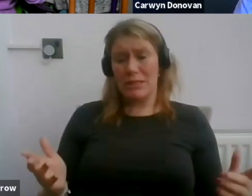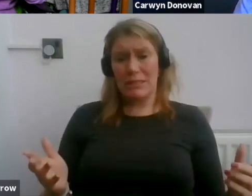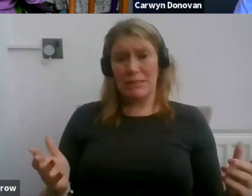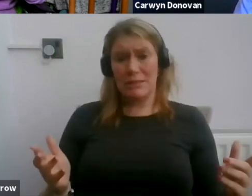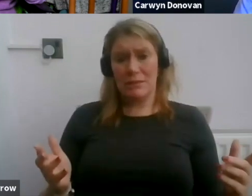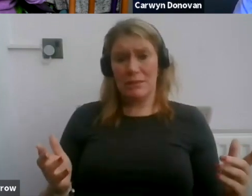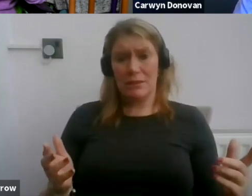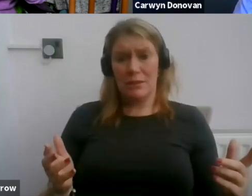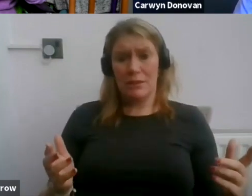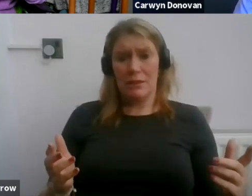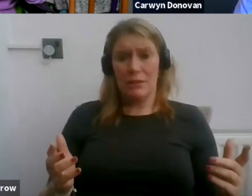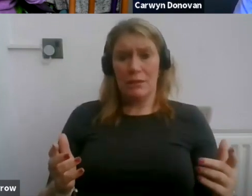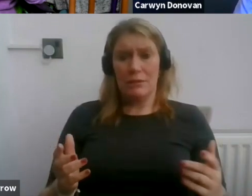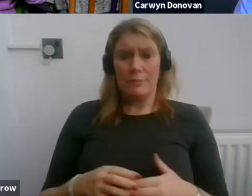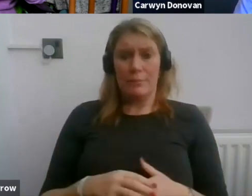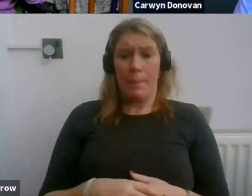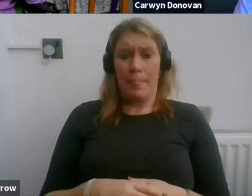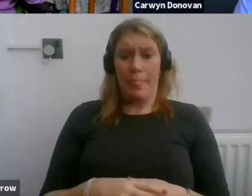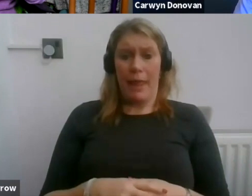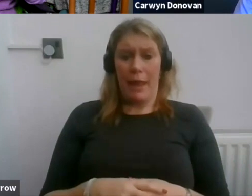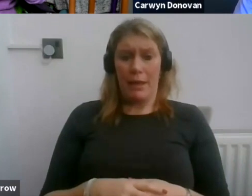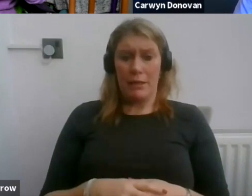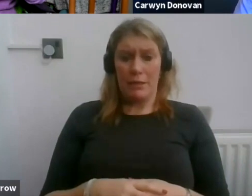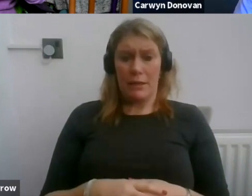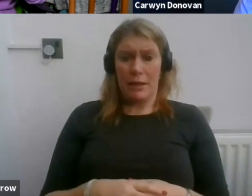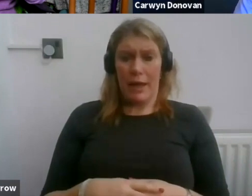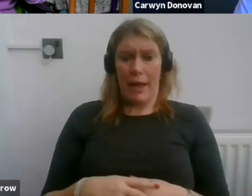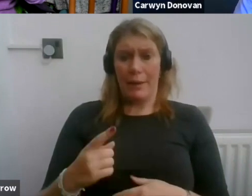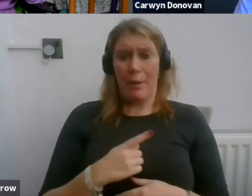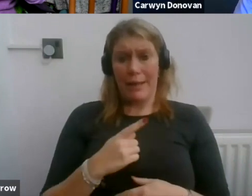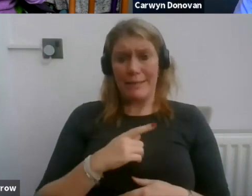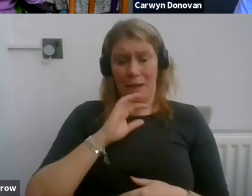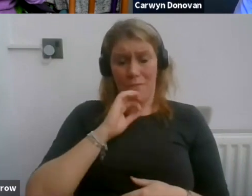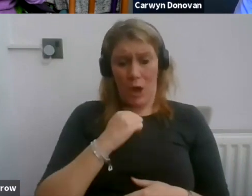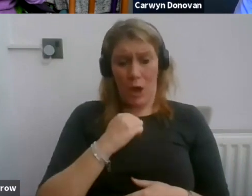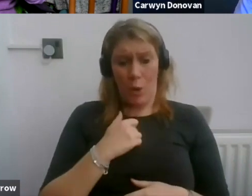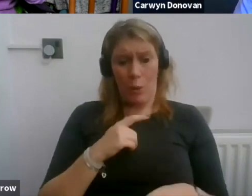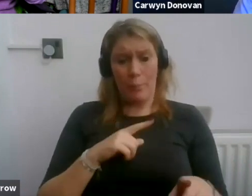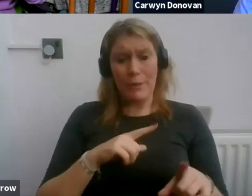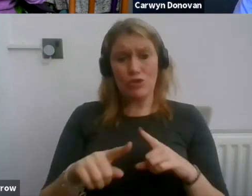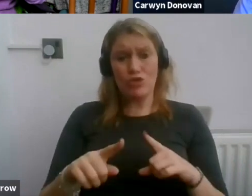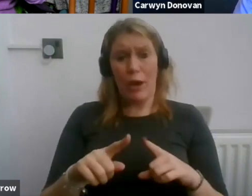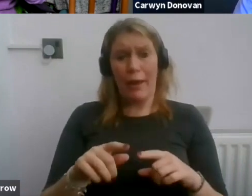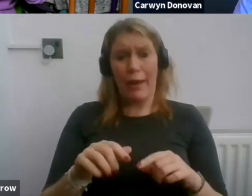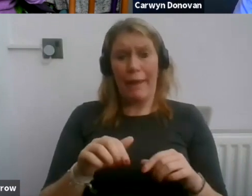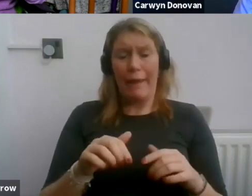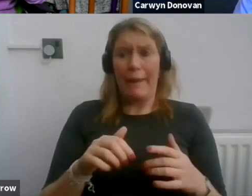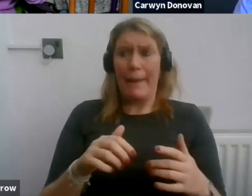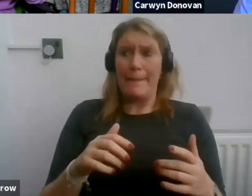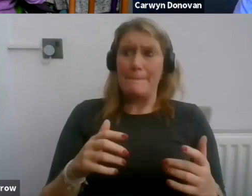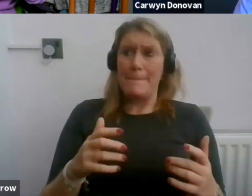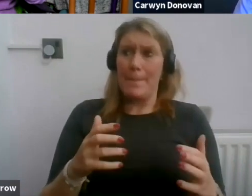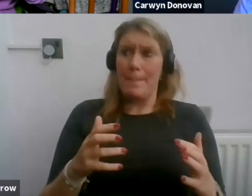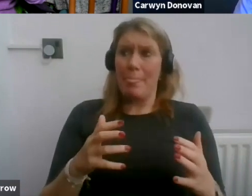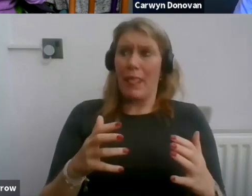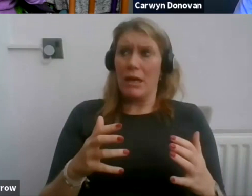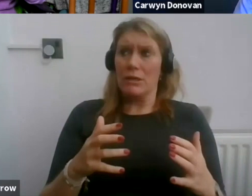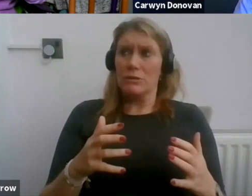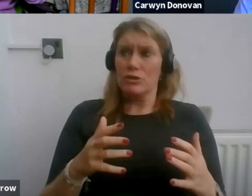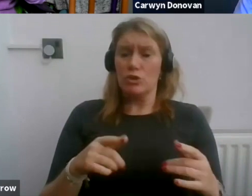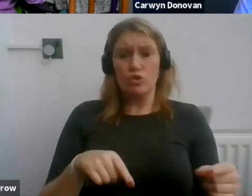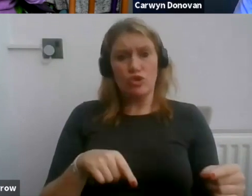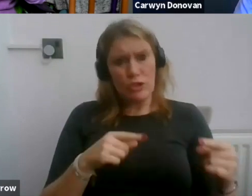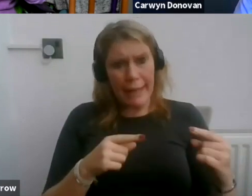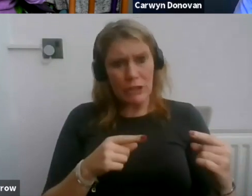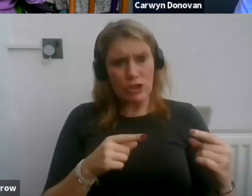and that I will be making every effort, you know, to address this as